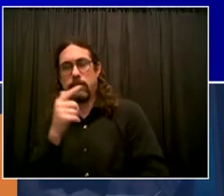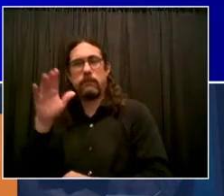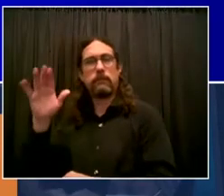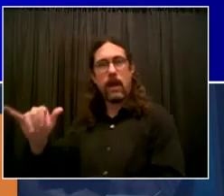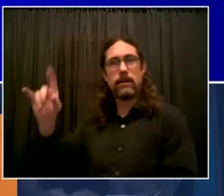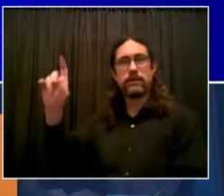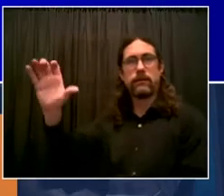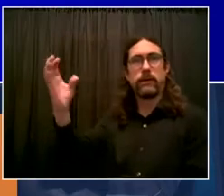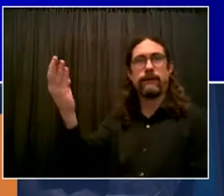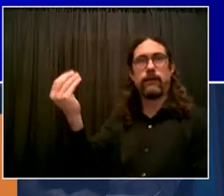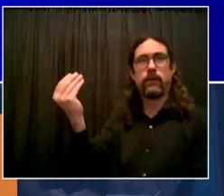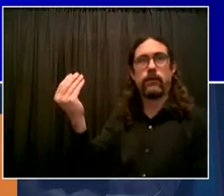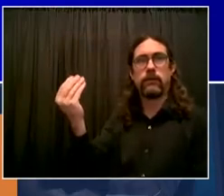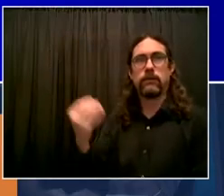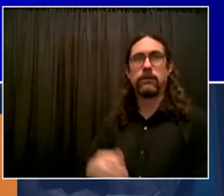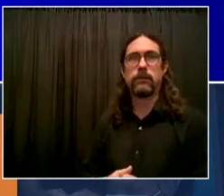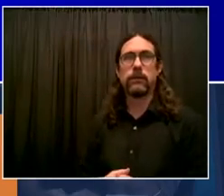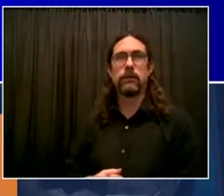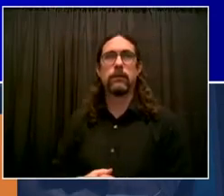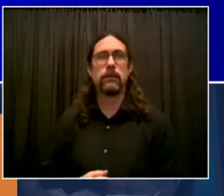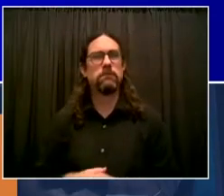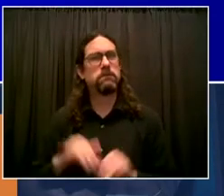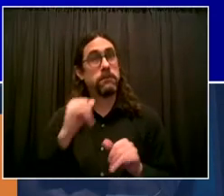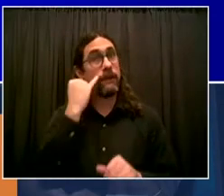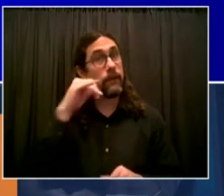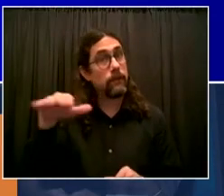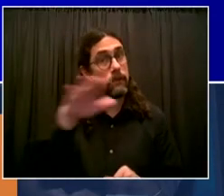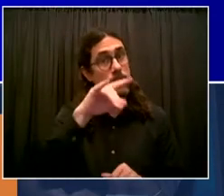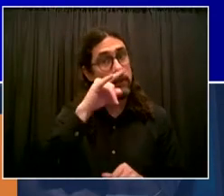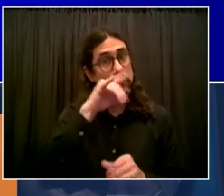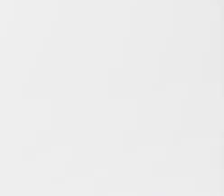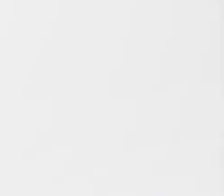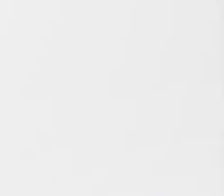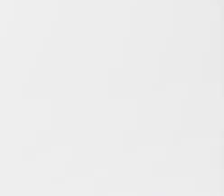fine. But for those who do, we want to make sure they have that protection. It's real important.